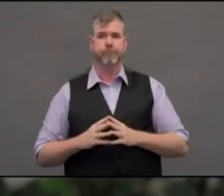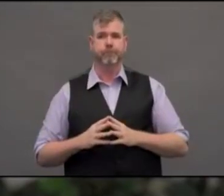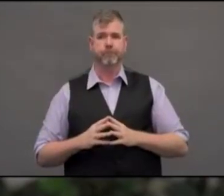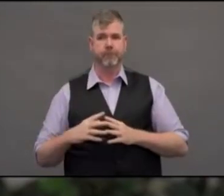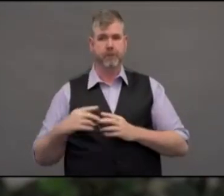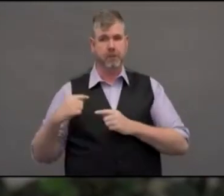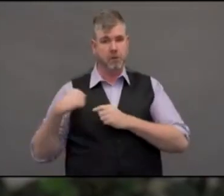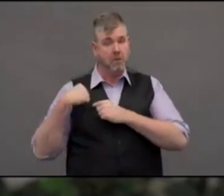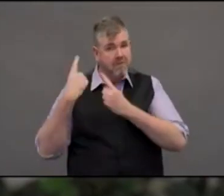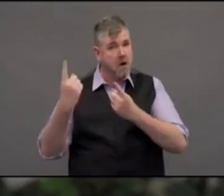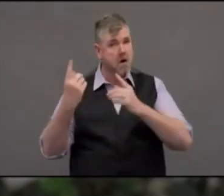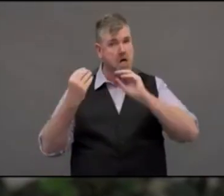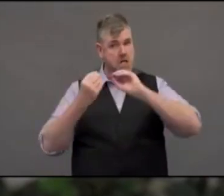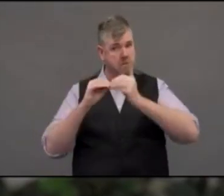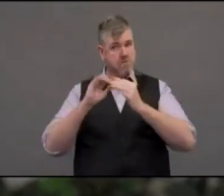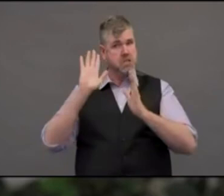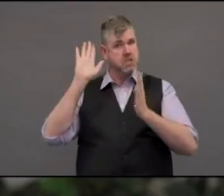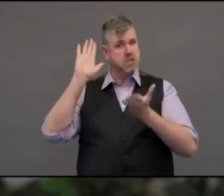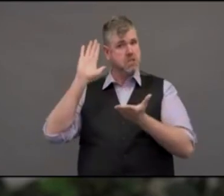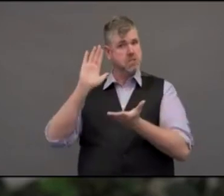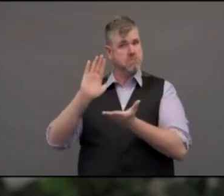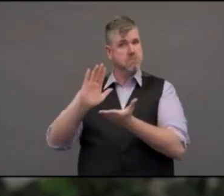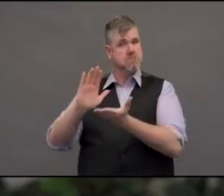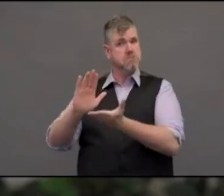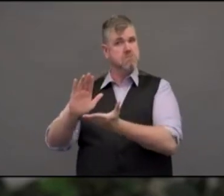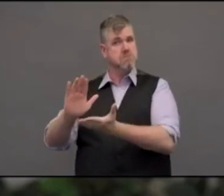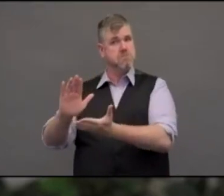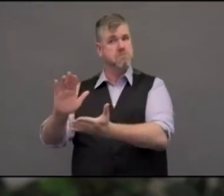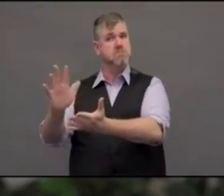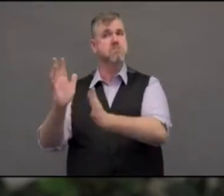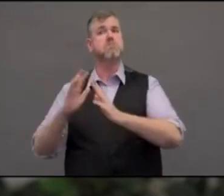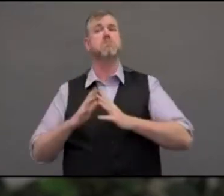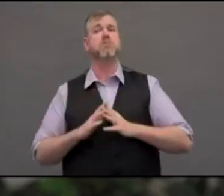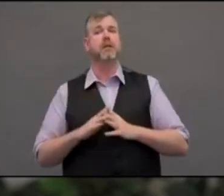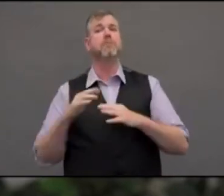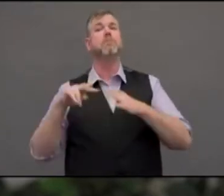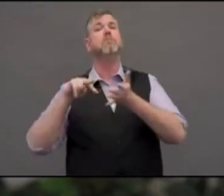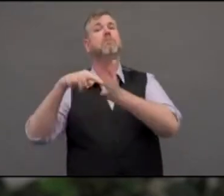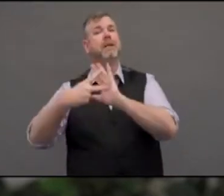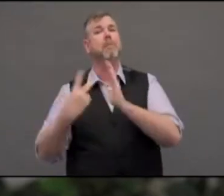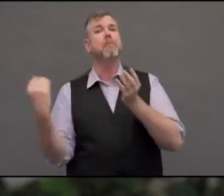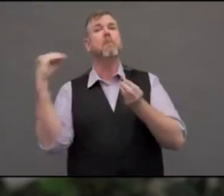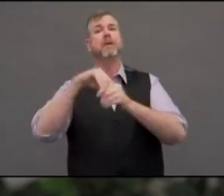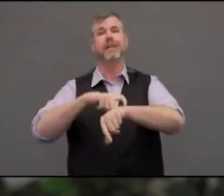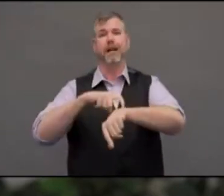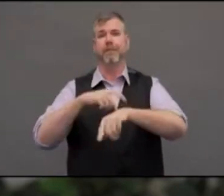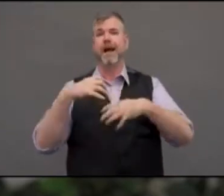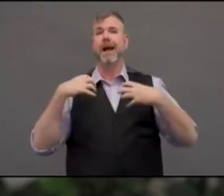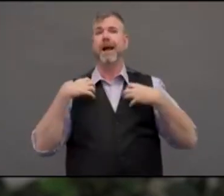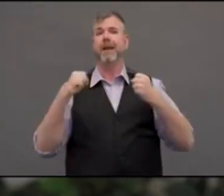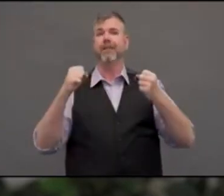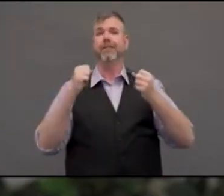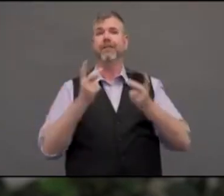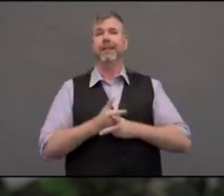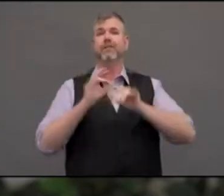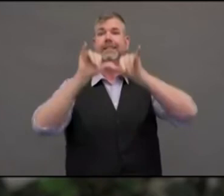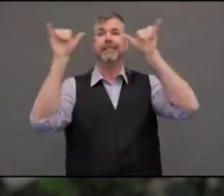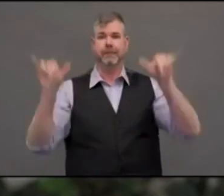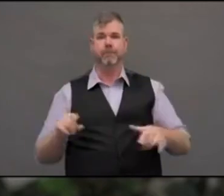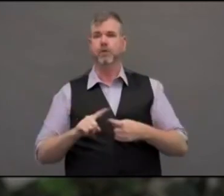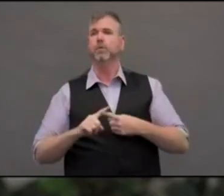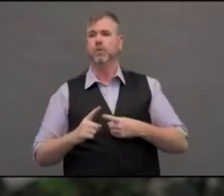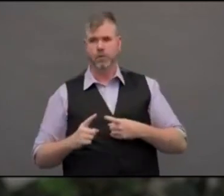time for the health care system to build additional capacity. We also need time for our public